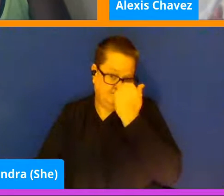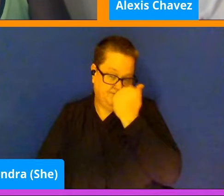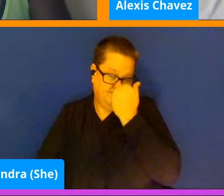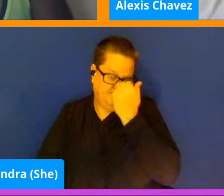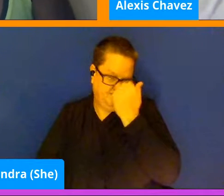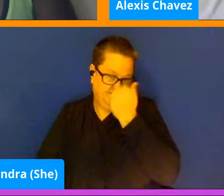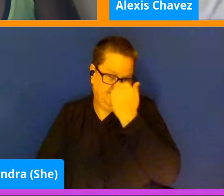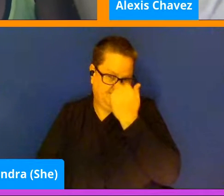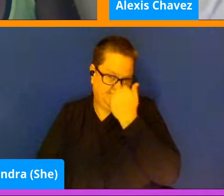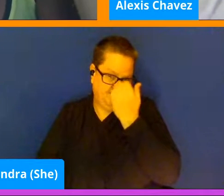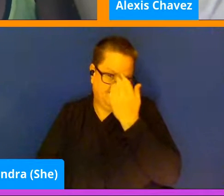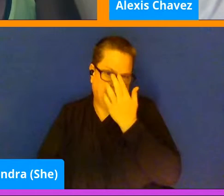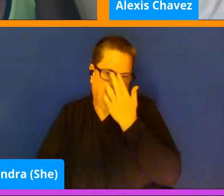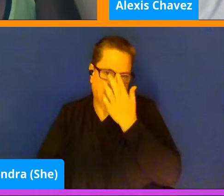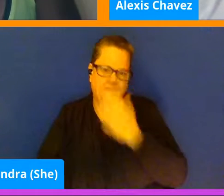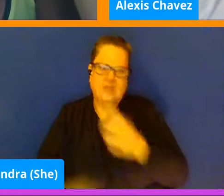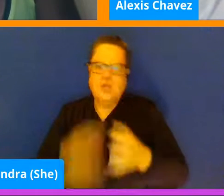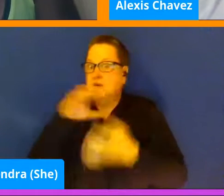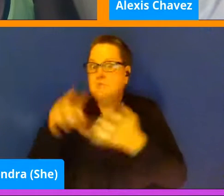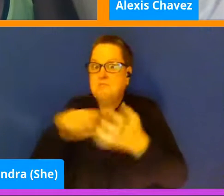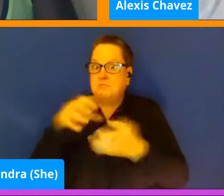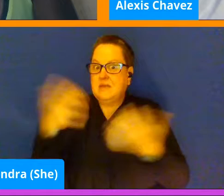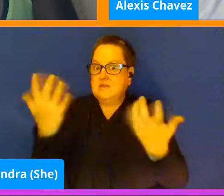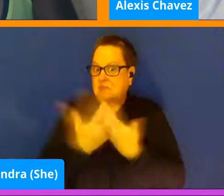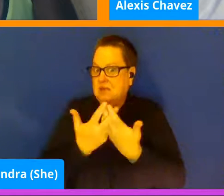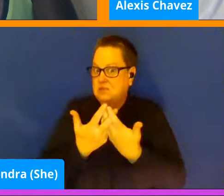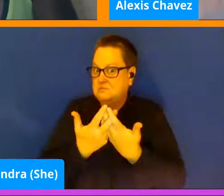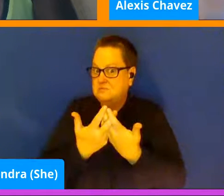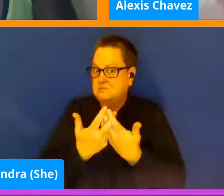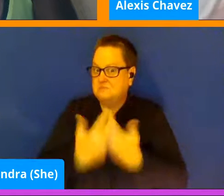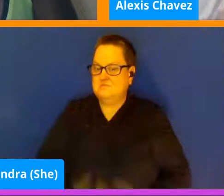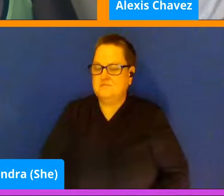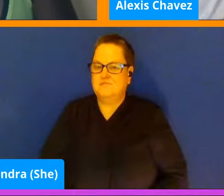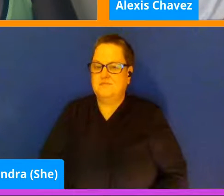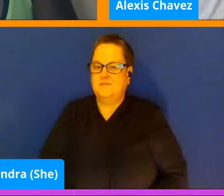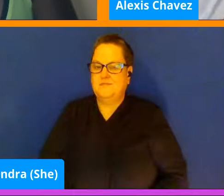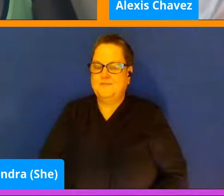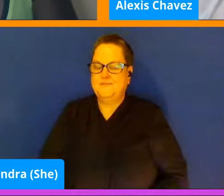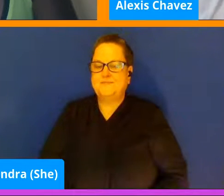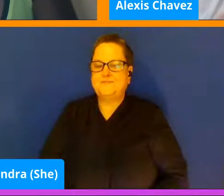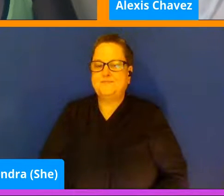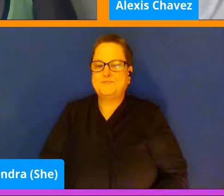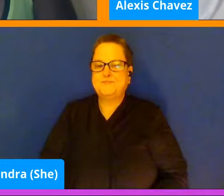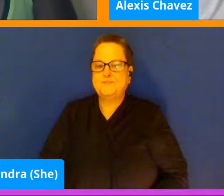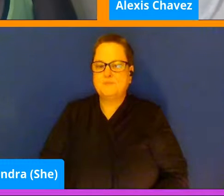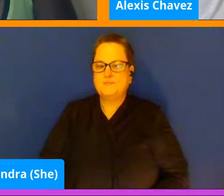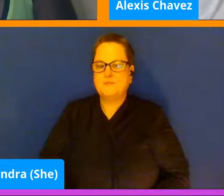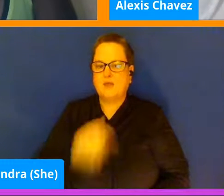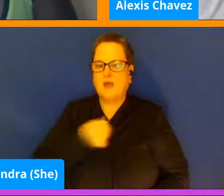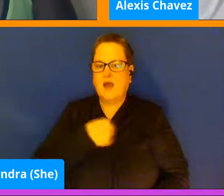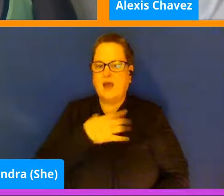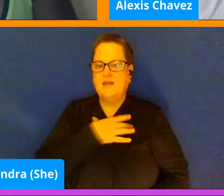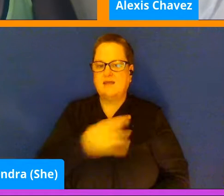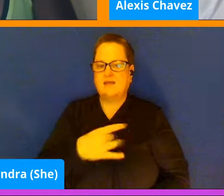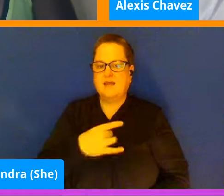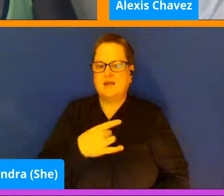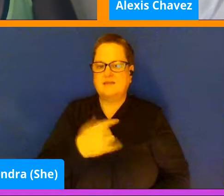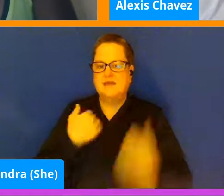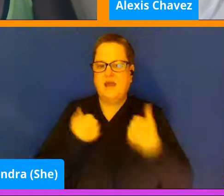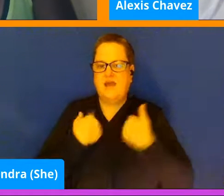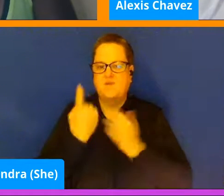And you can do a bit of a mix and match. So I like to set aside an hour every night